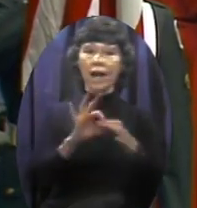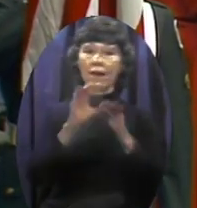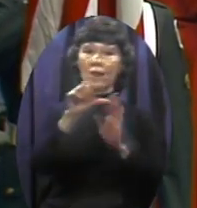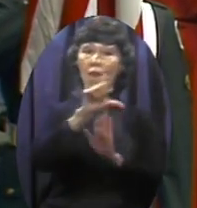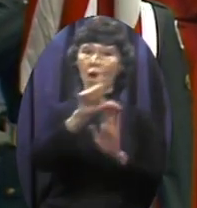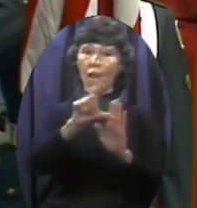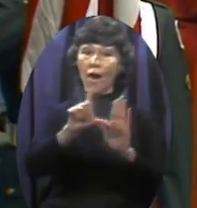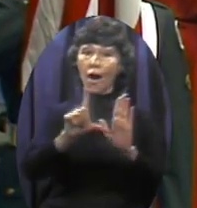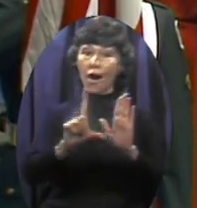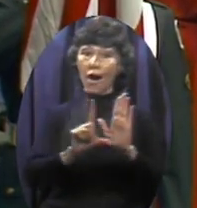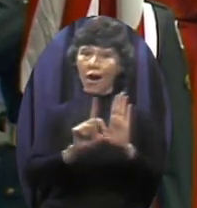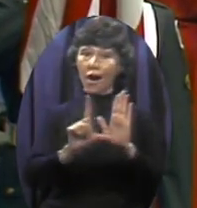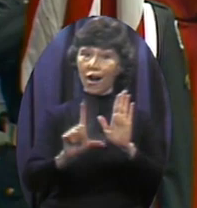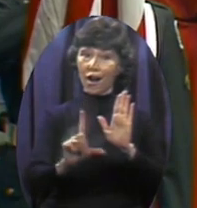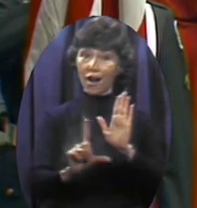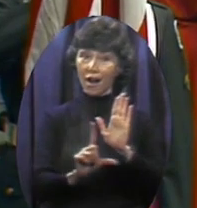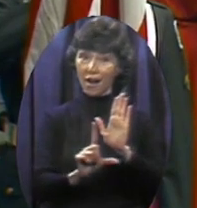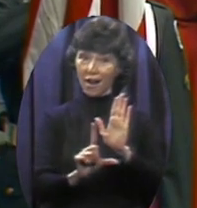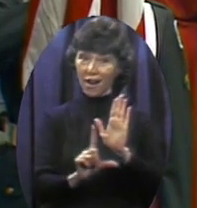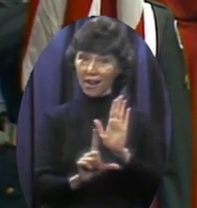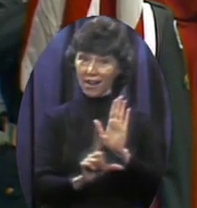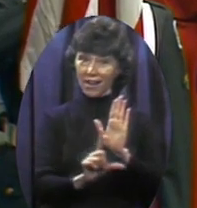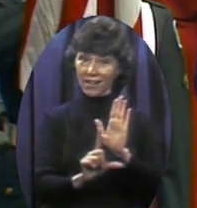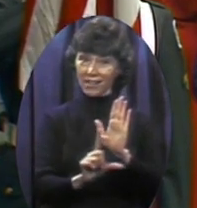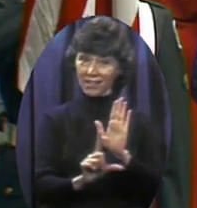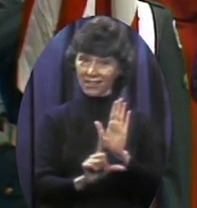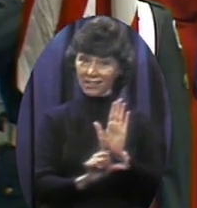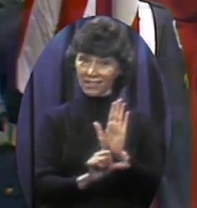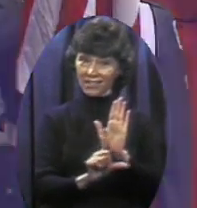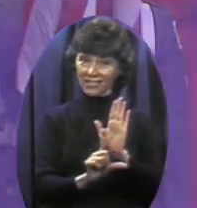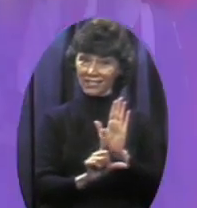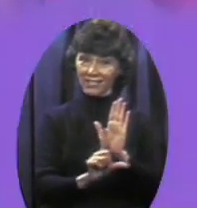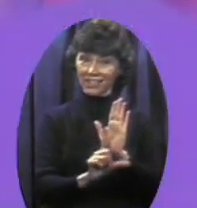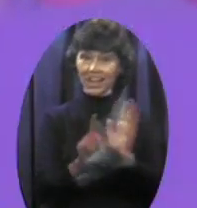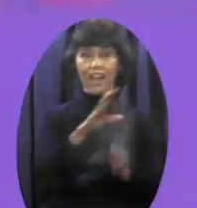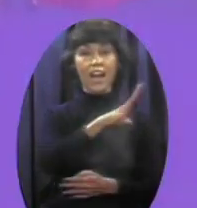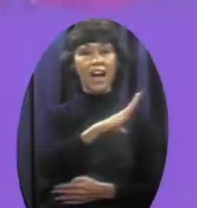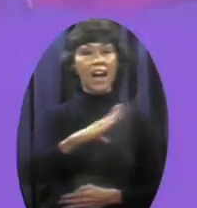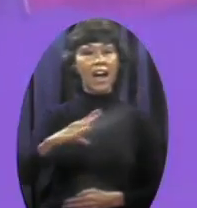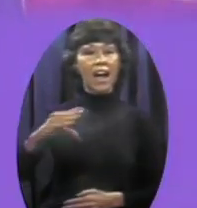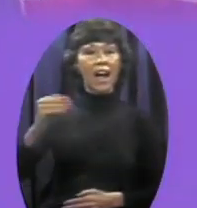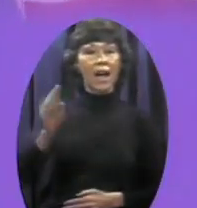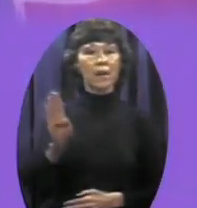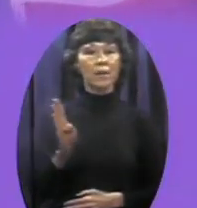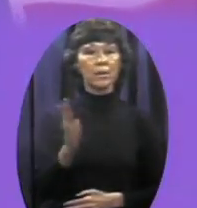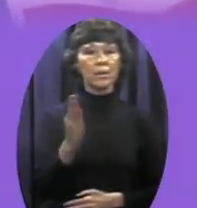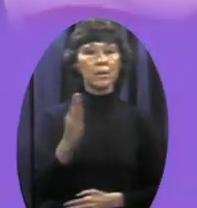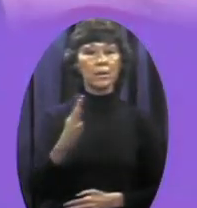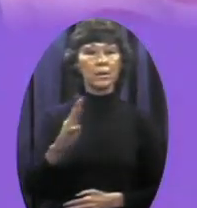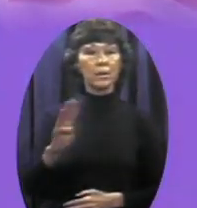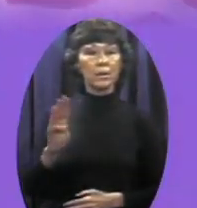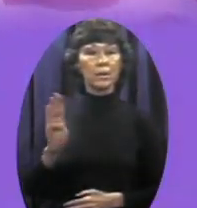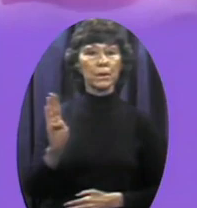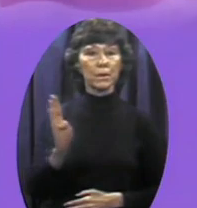¶ ¶ And blue